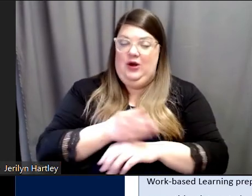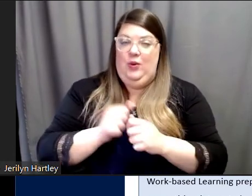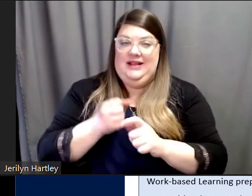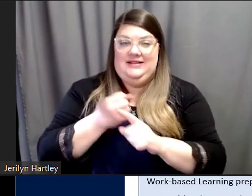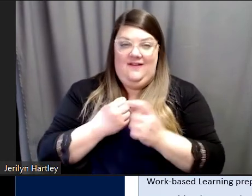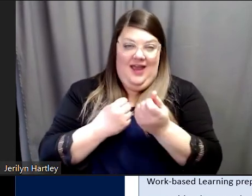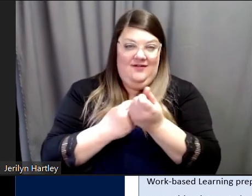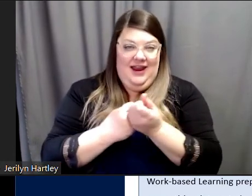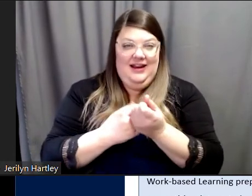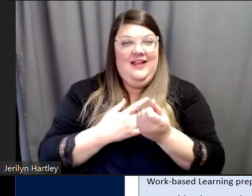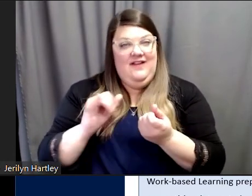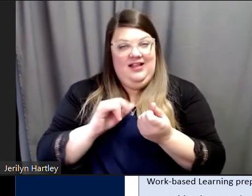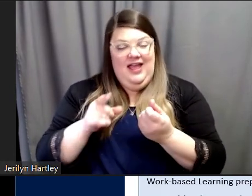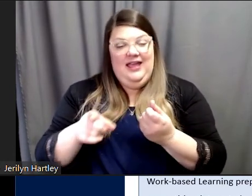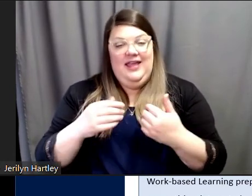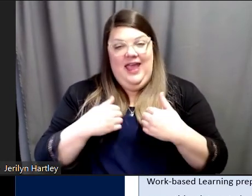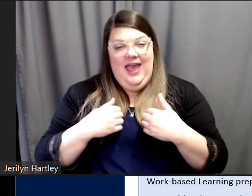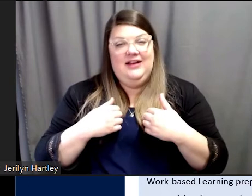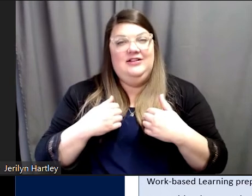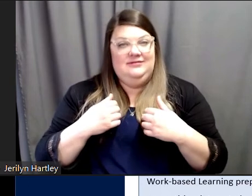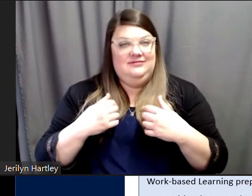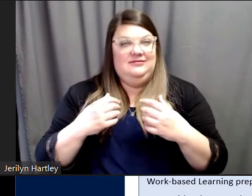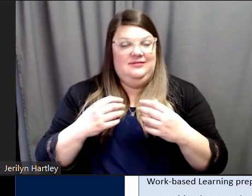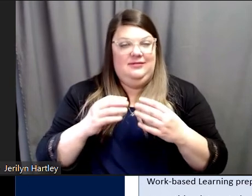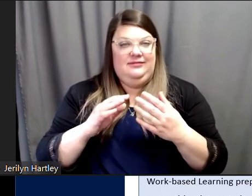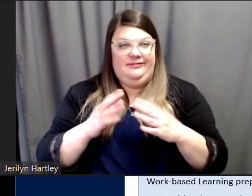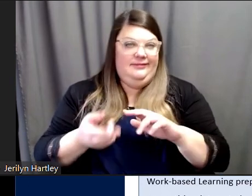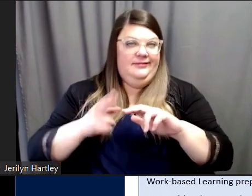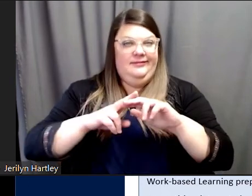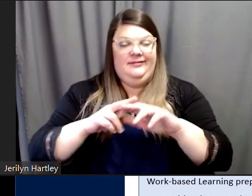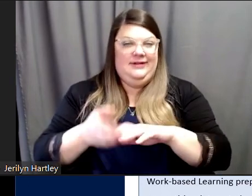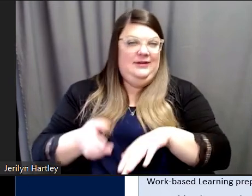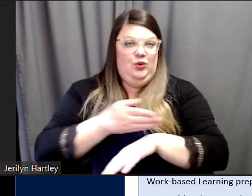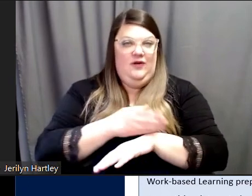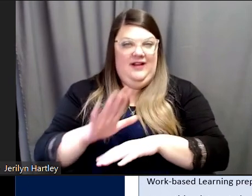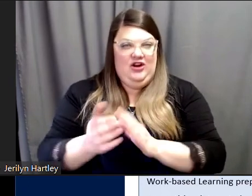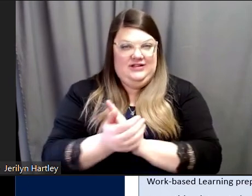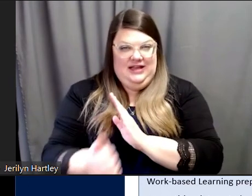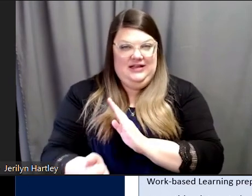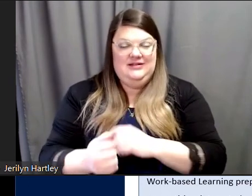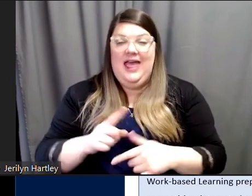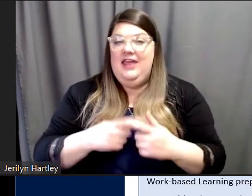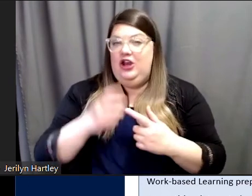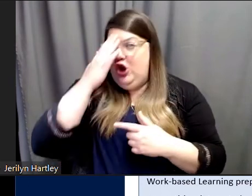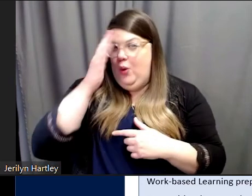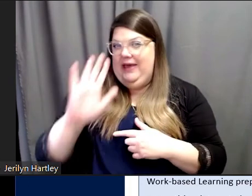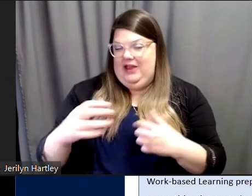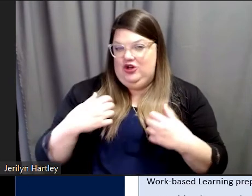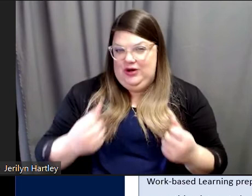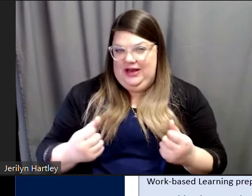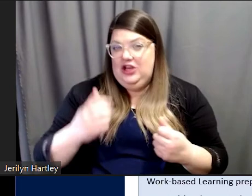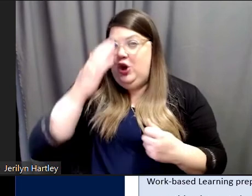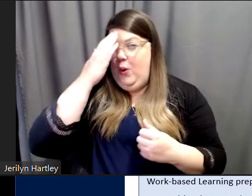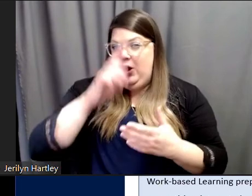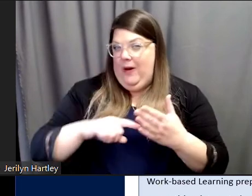really strengthened that skill. And then knowing their strengths and knowing what they're good at. And